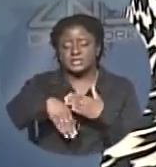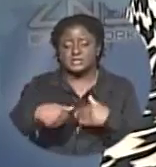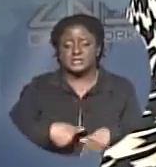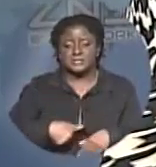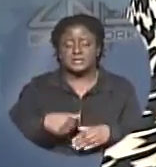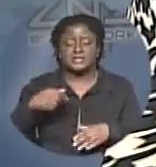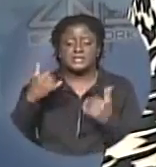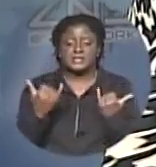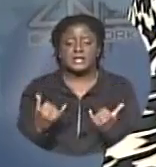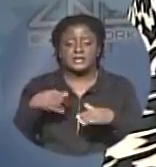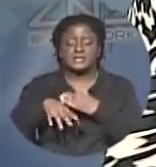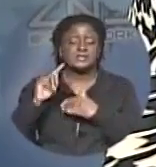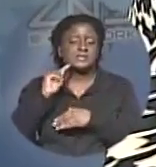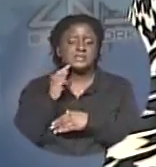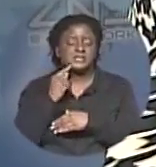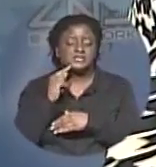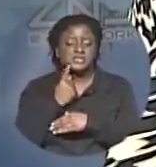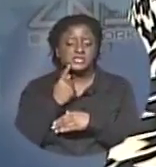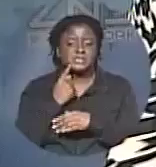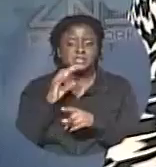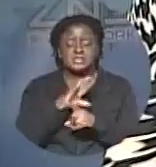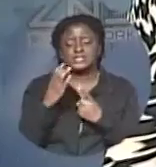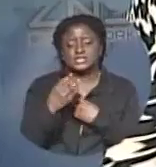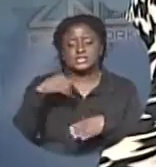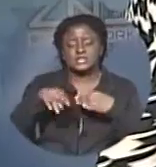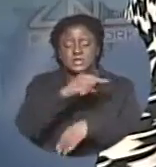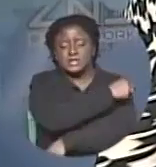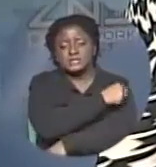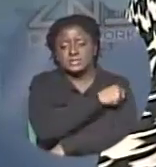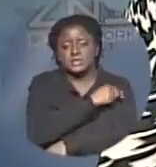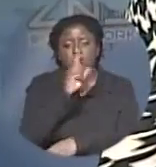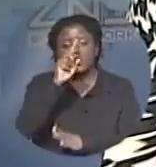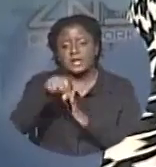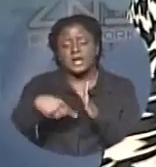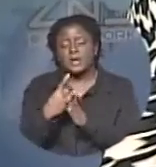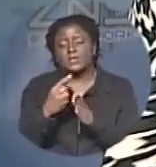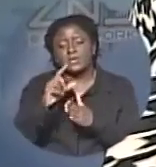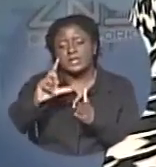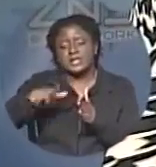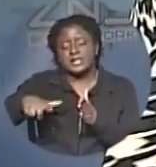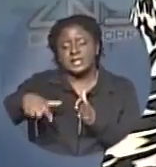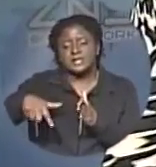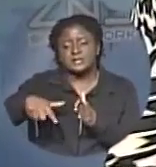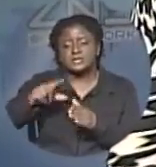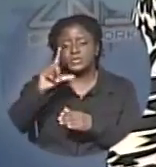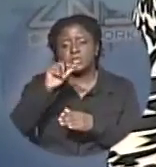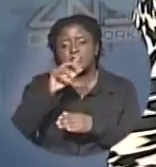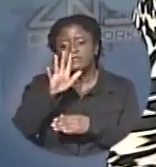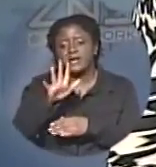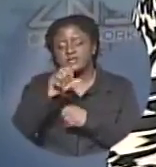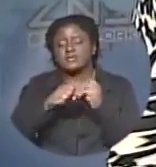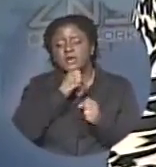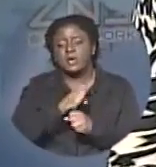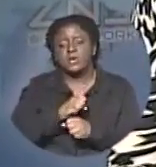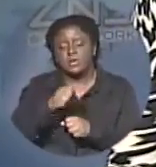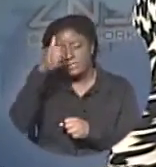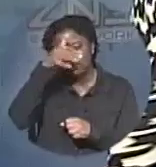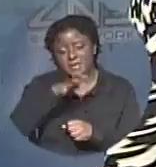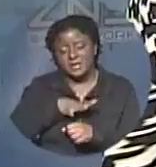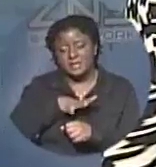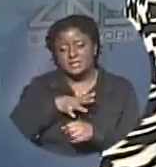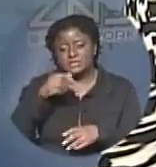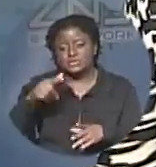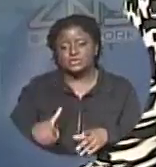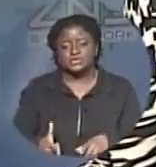An hour later at Market Street and Wolf Road, a 25-year-old male of Black Village was shot to the arm. He's listed in stable condition.